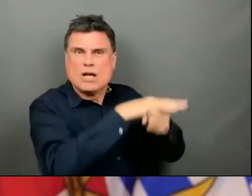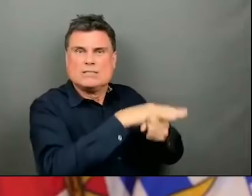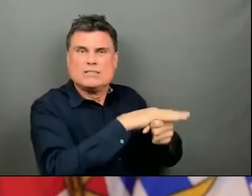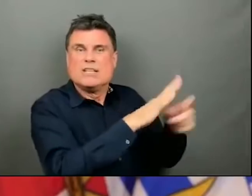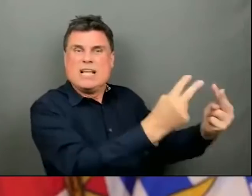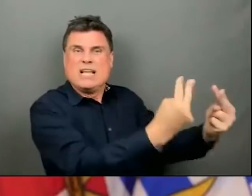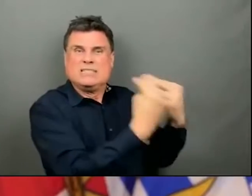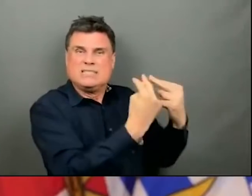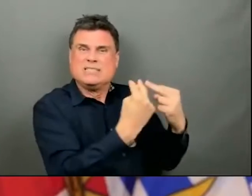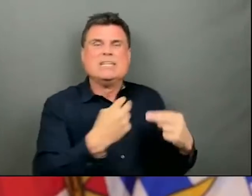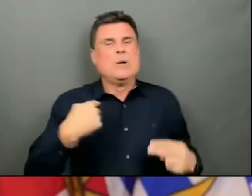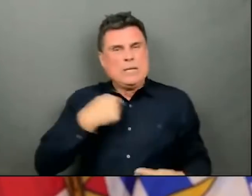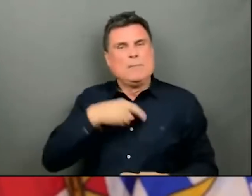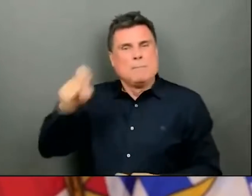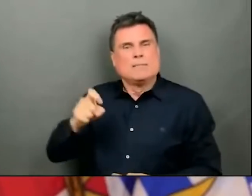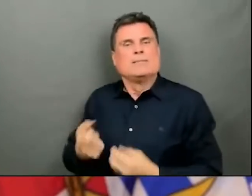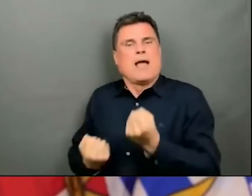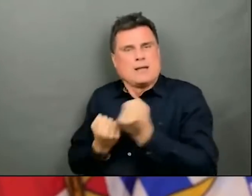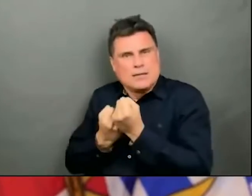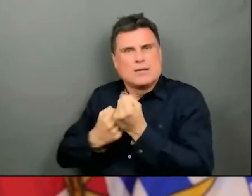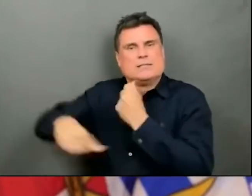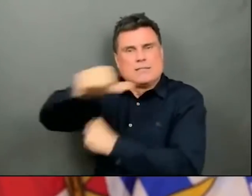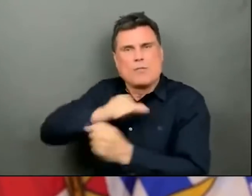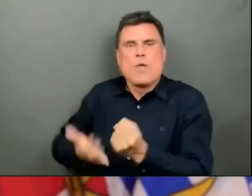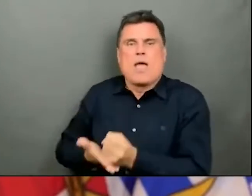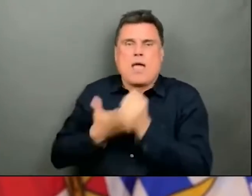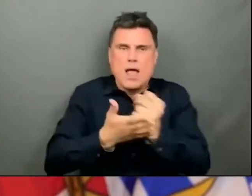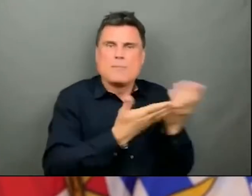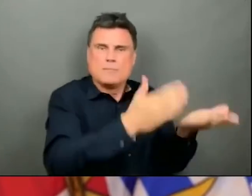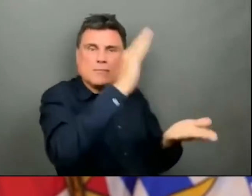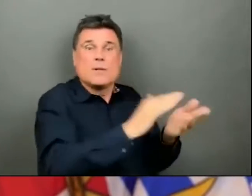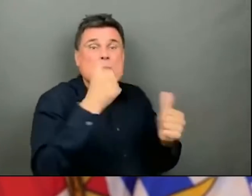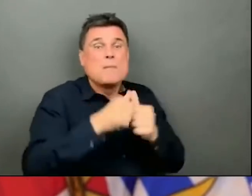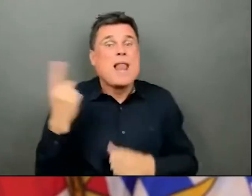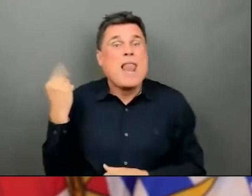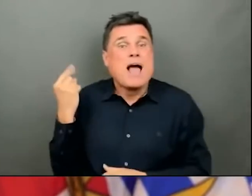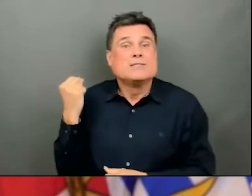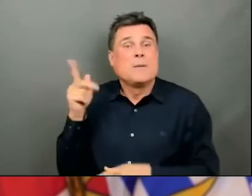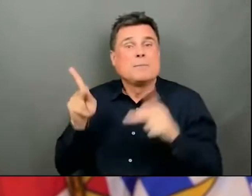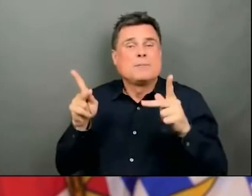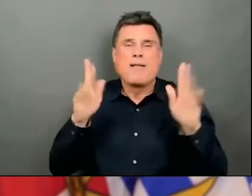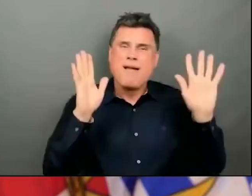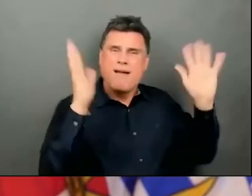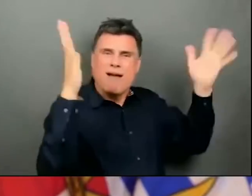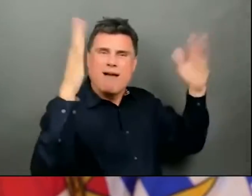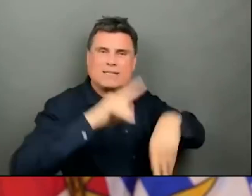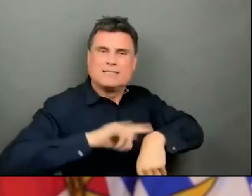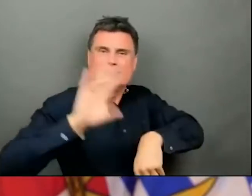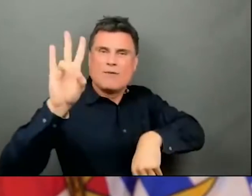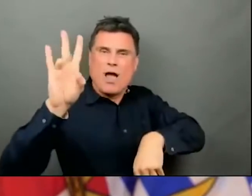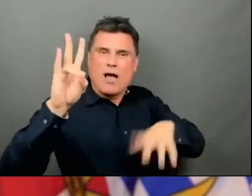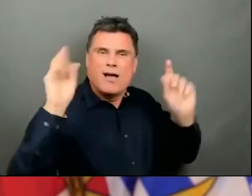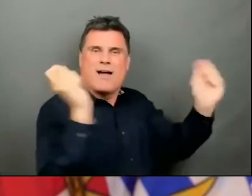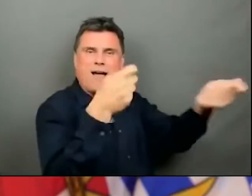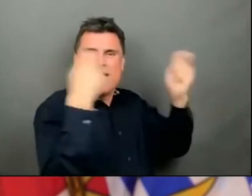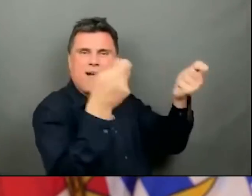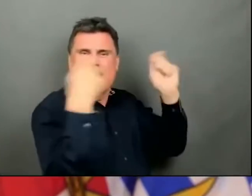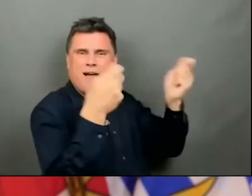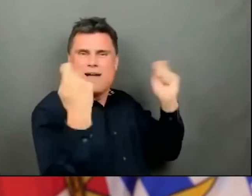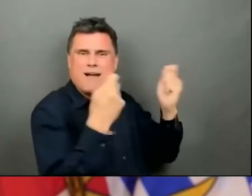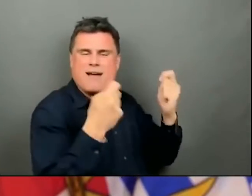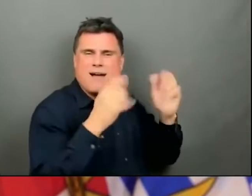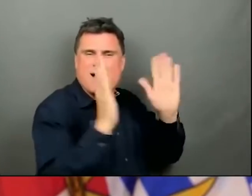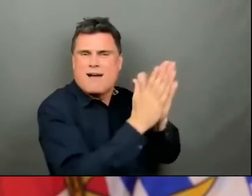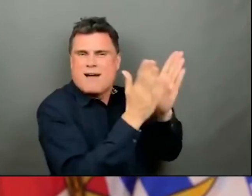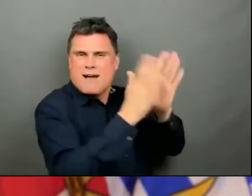stood at their doors and windows clapping and cheering for our front seat. We knew they were there for us. And when we